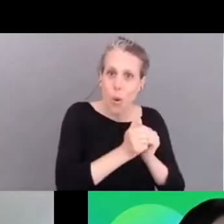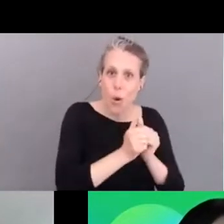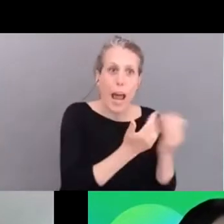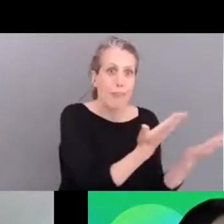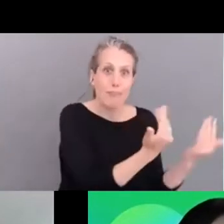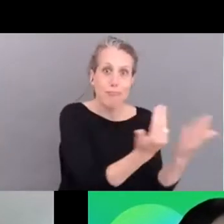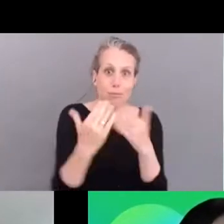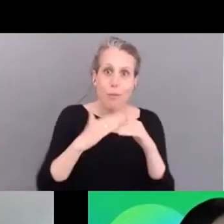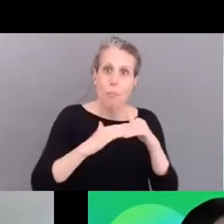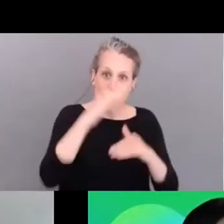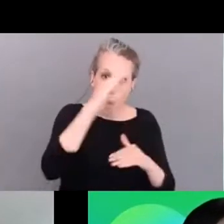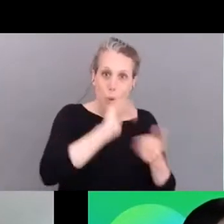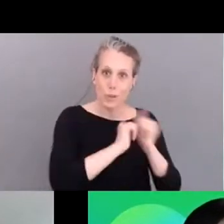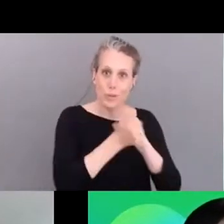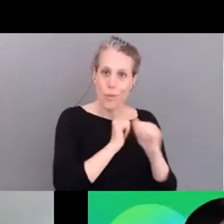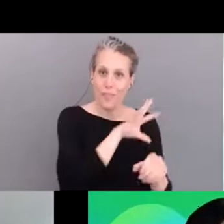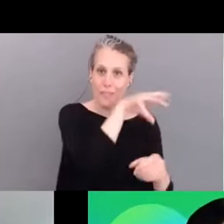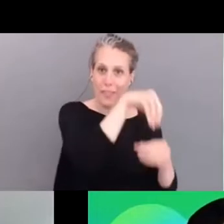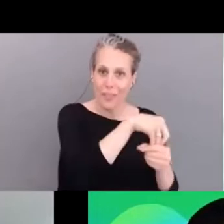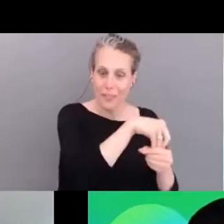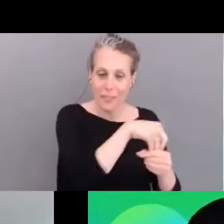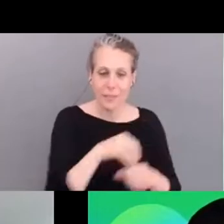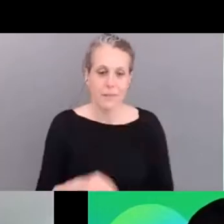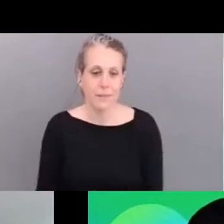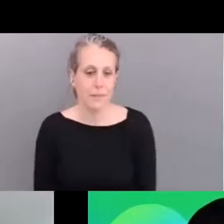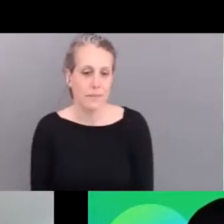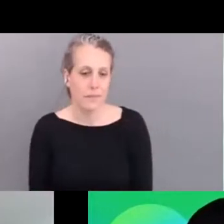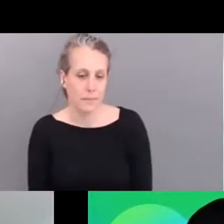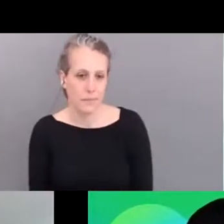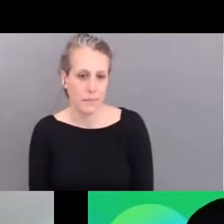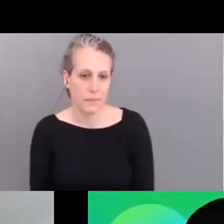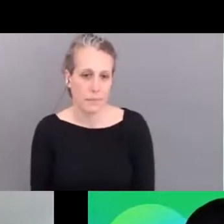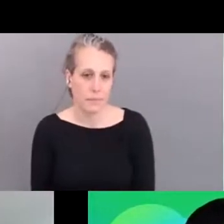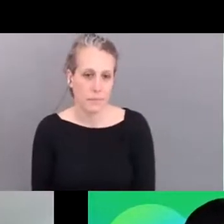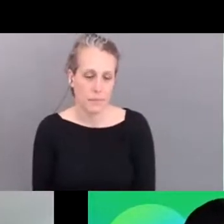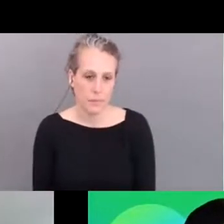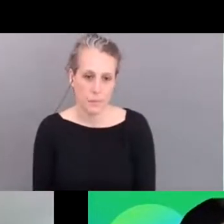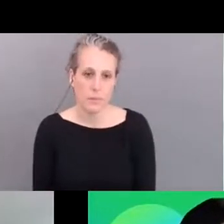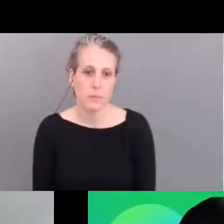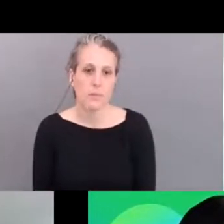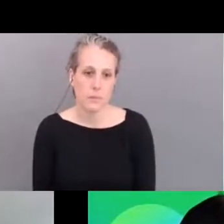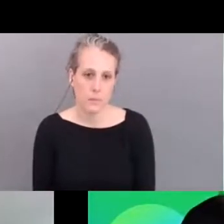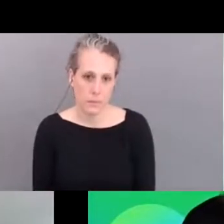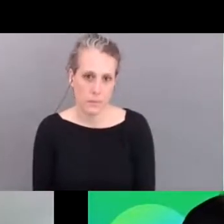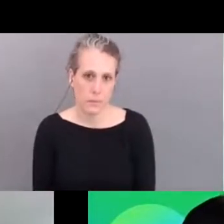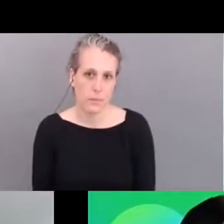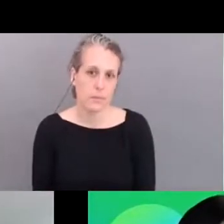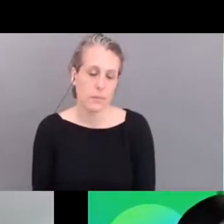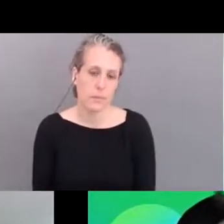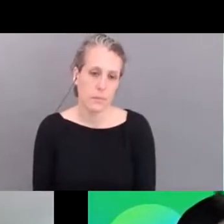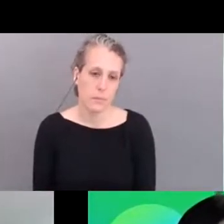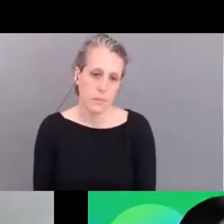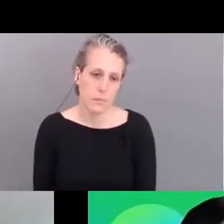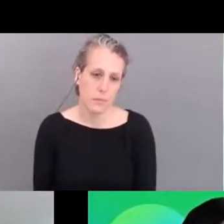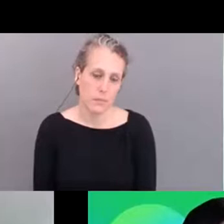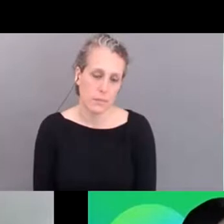uh so with um actually uh with the mentoring uh um uh that was offered by the football